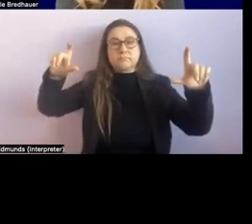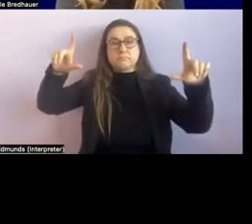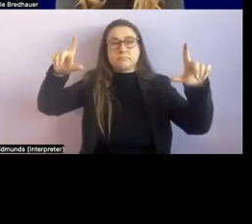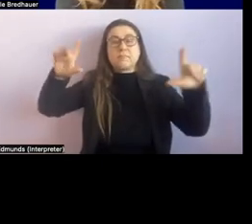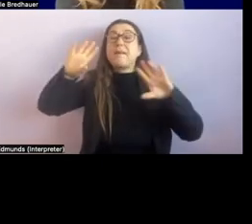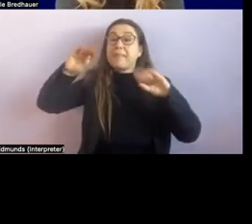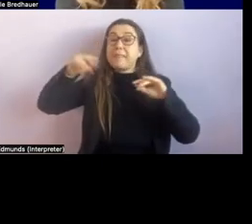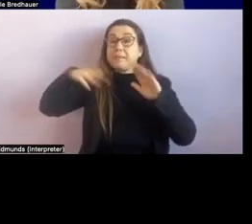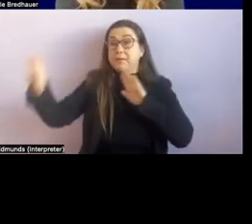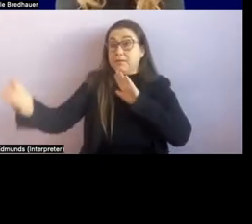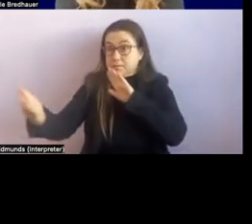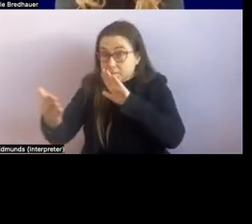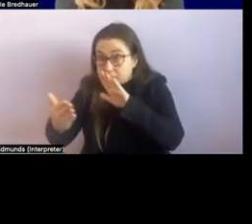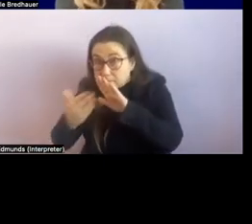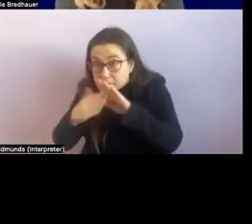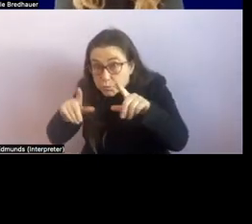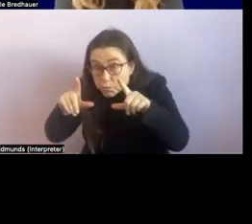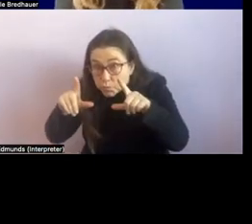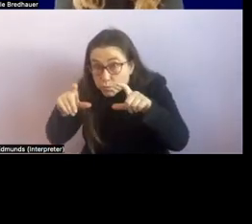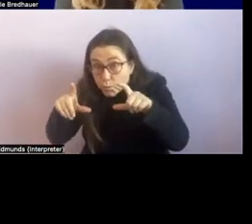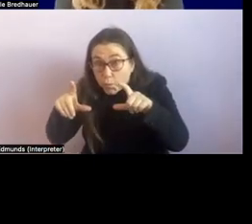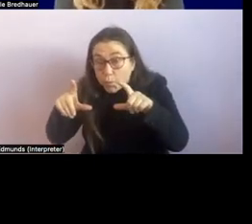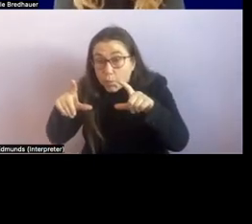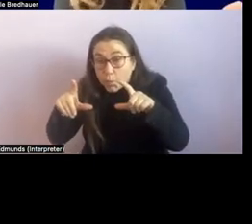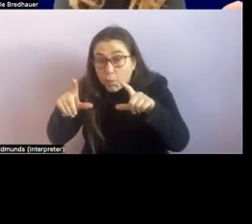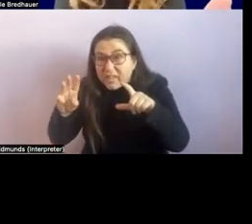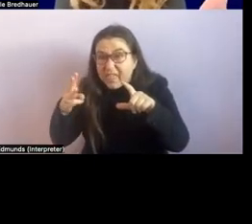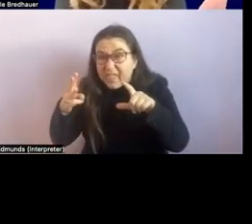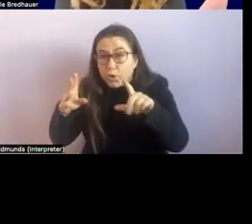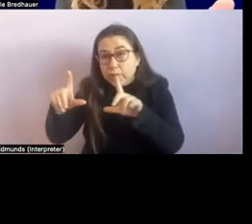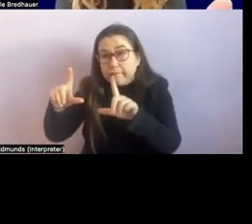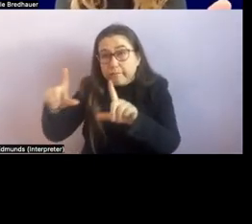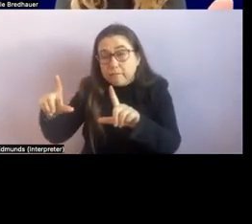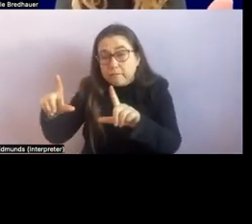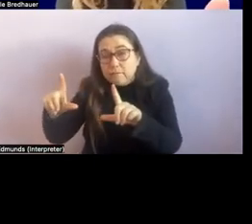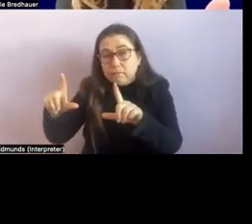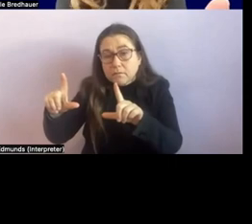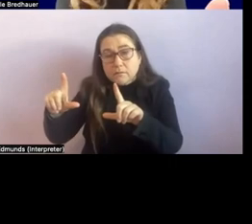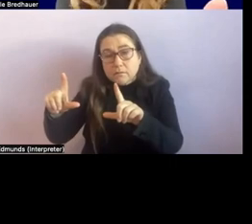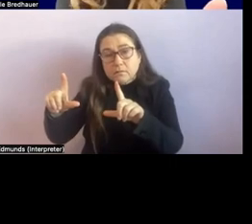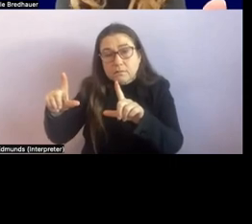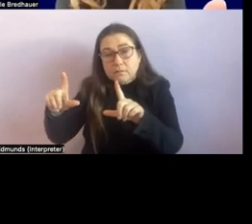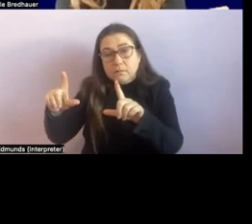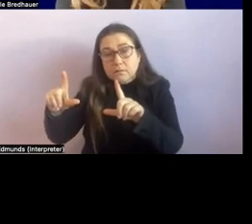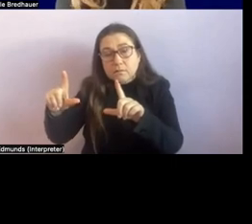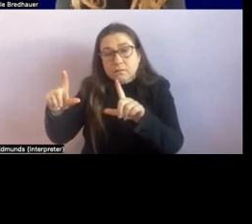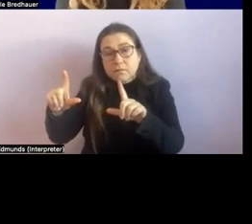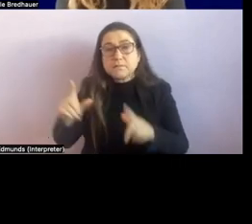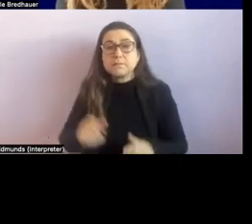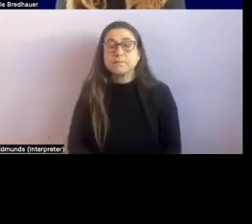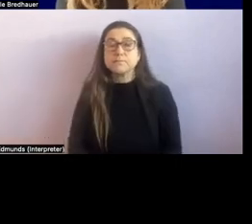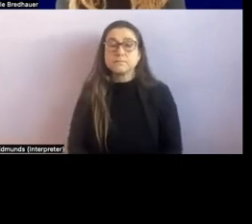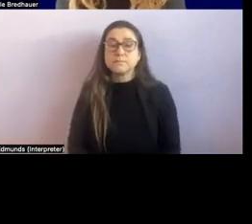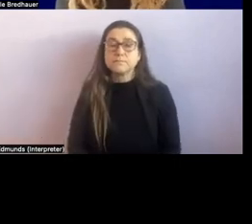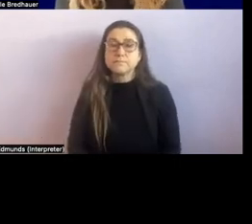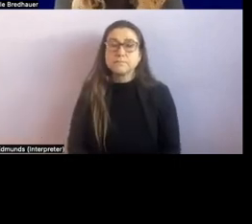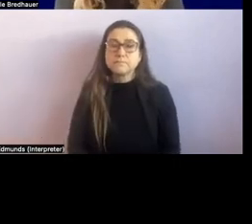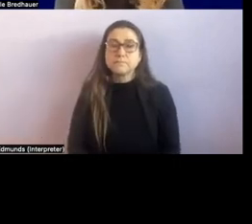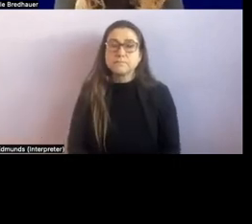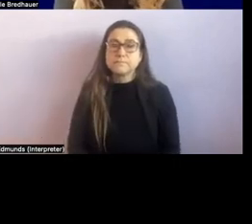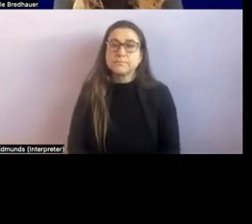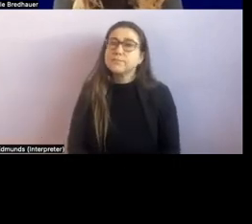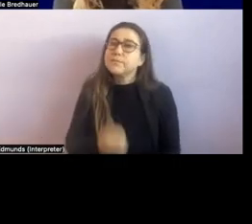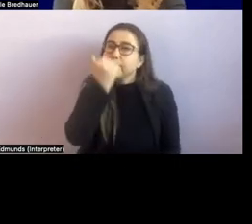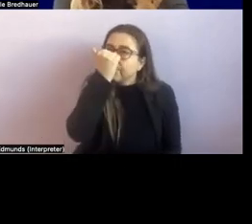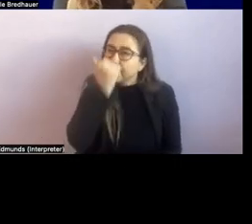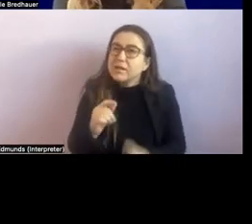to be more detailed on the third image and the adjustments that we've made are really quite small